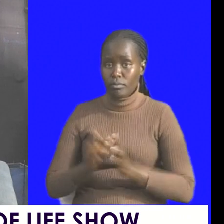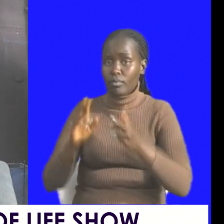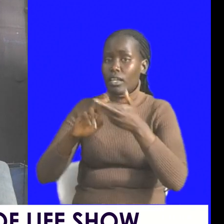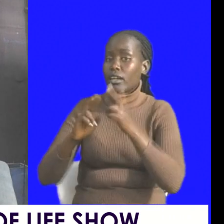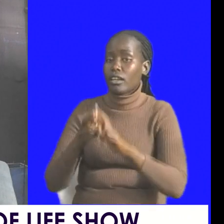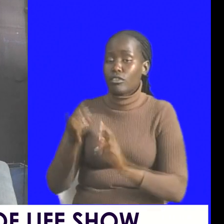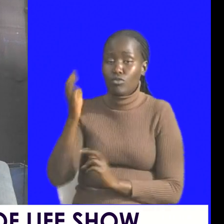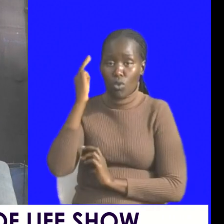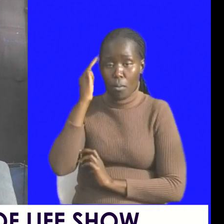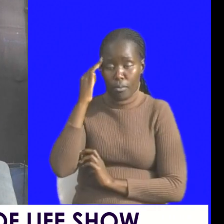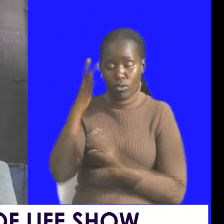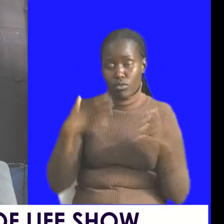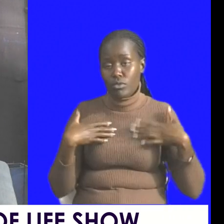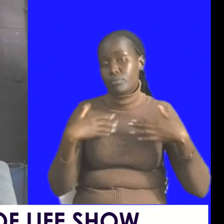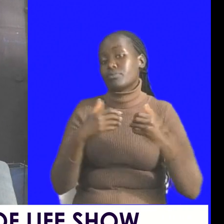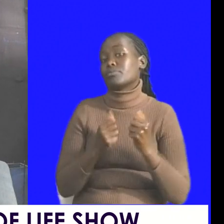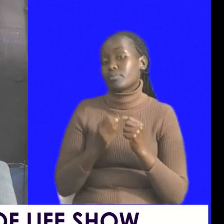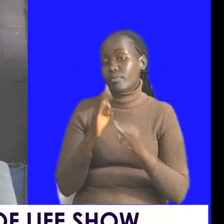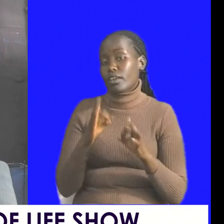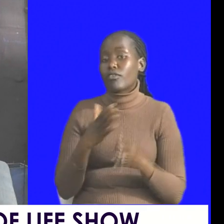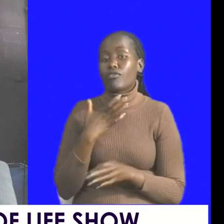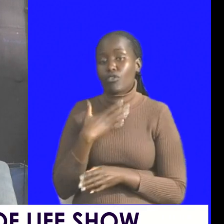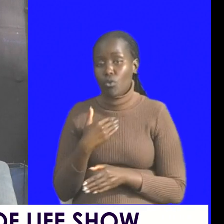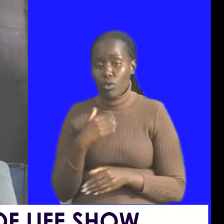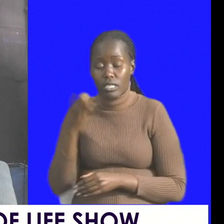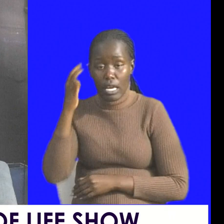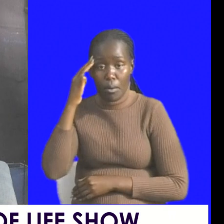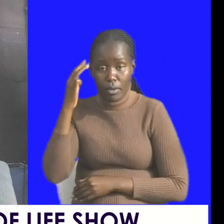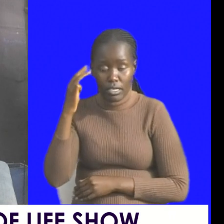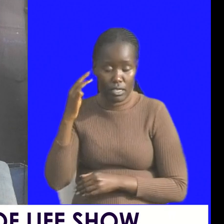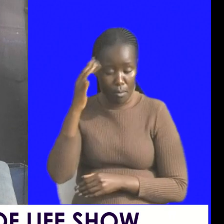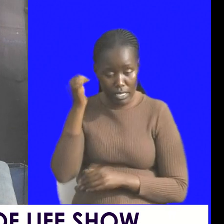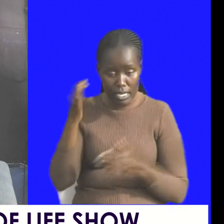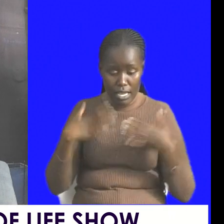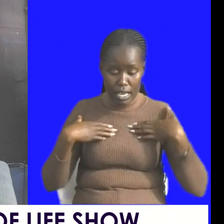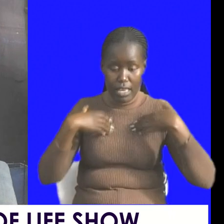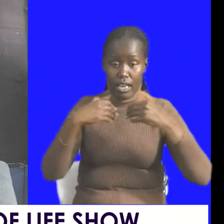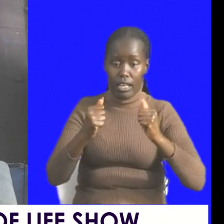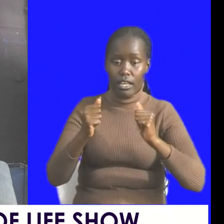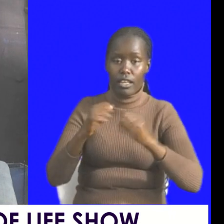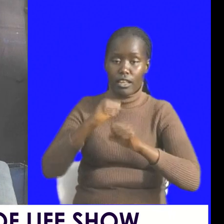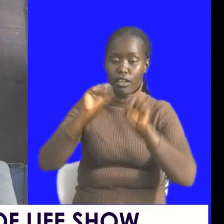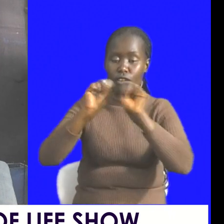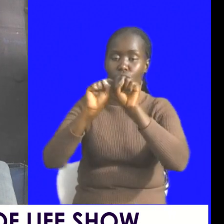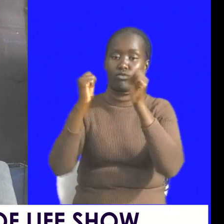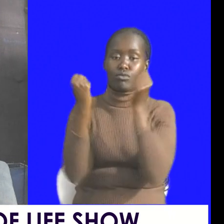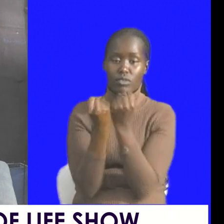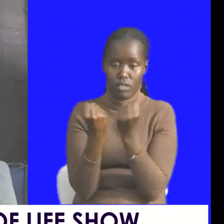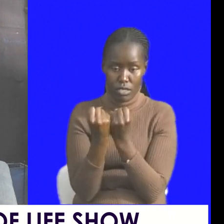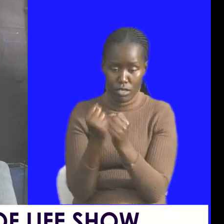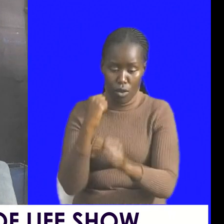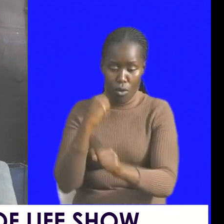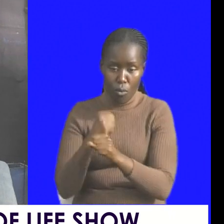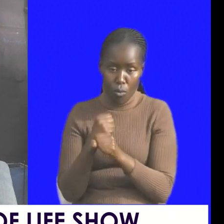to mental health if you want a mentally health society work to a towards secure